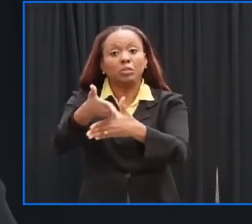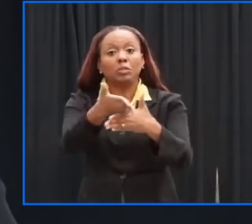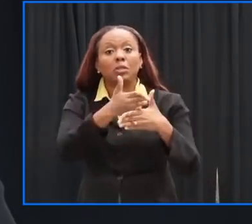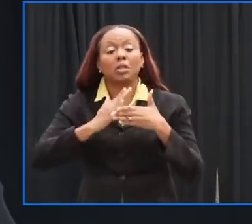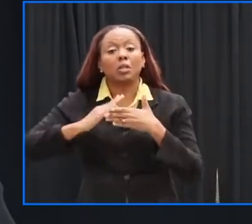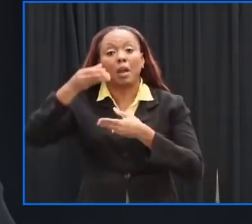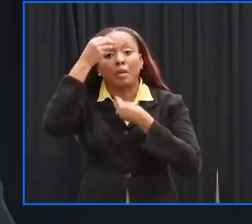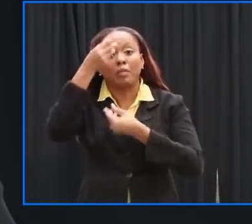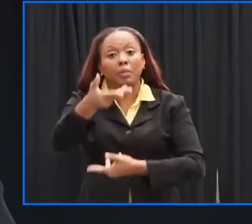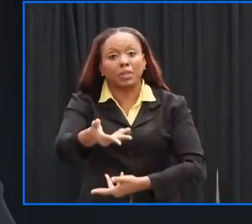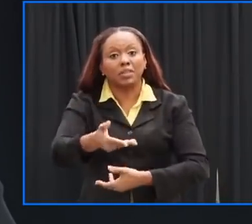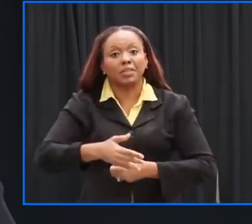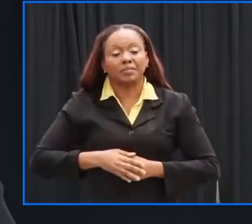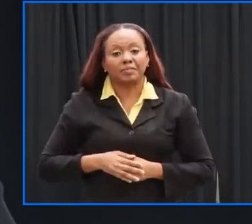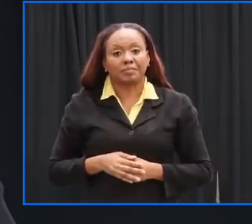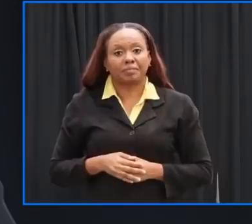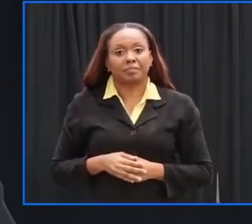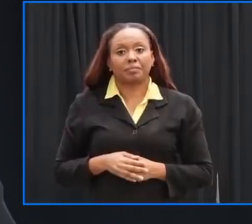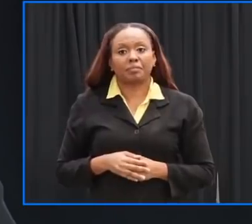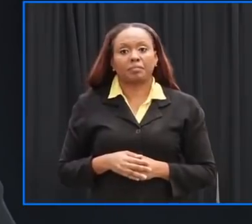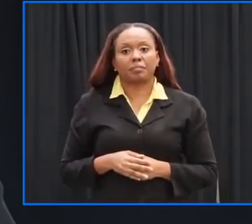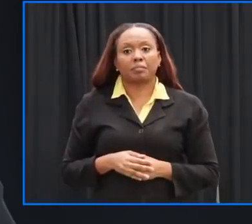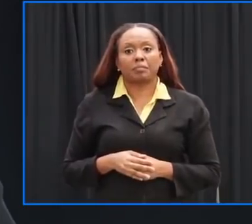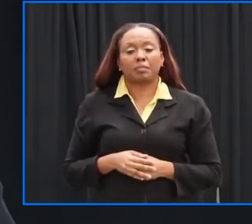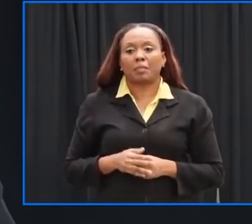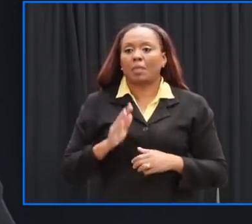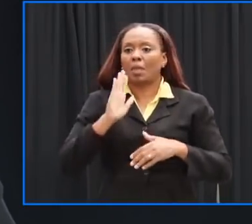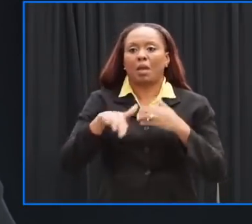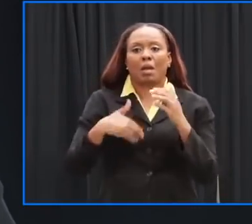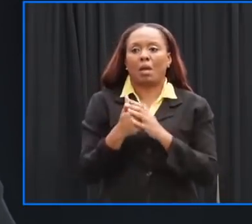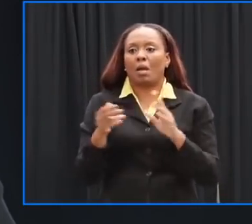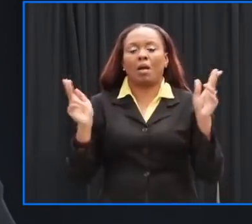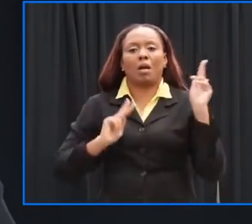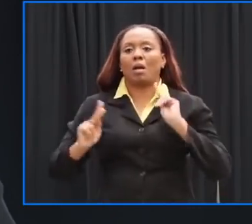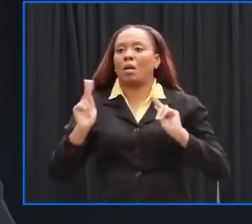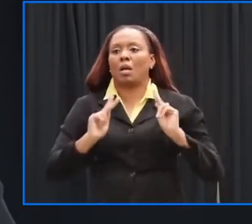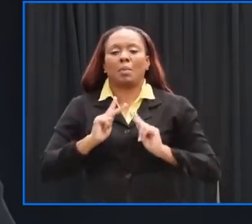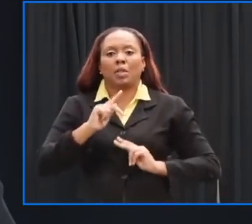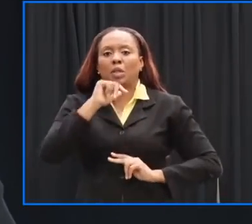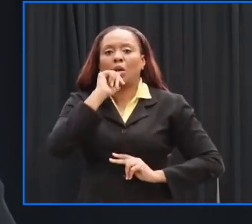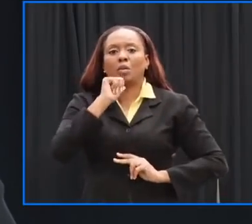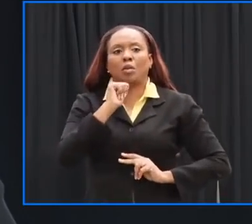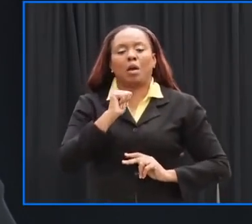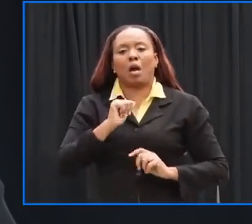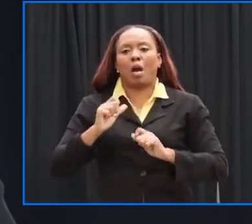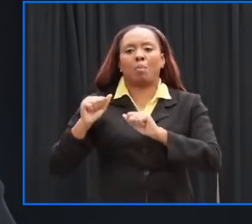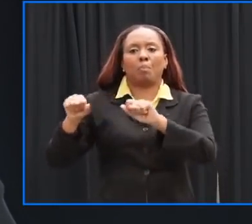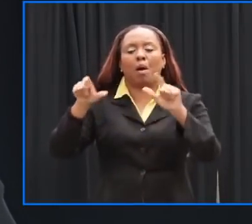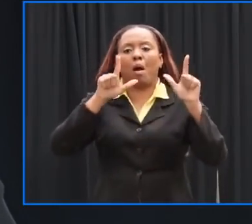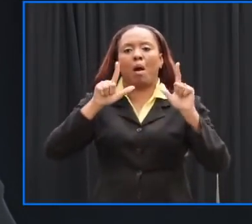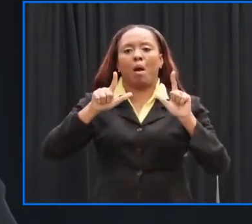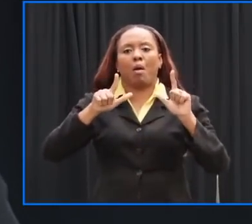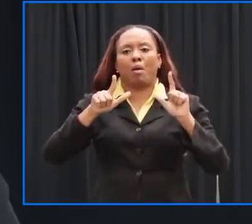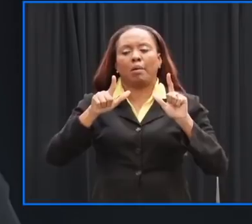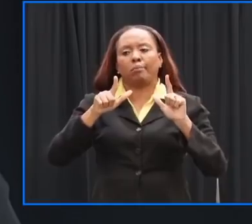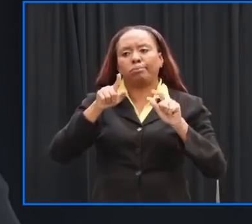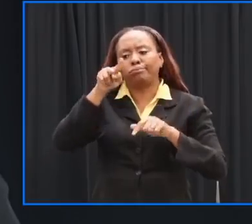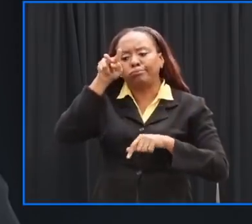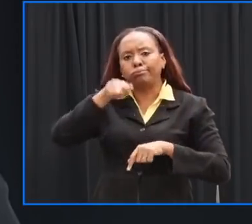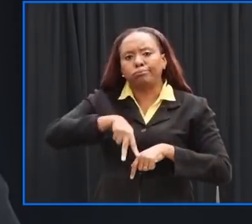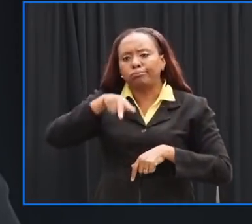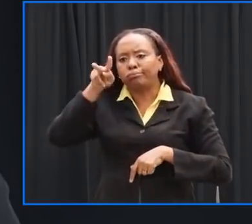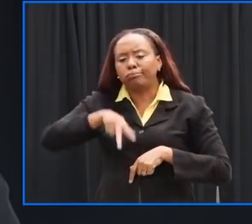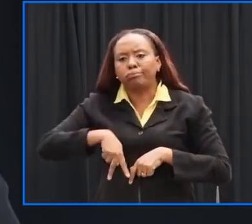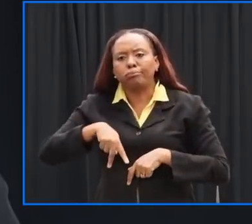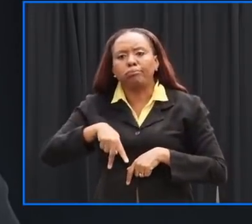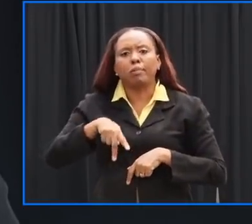to people who are not listening because do not assume that everybody is on social media do not assume that everyone